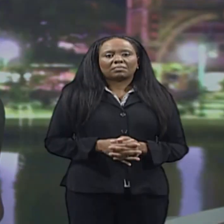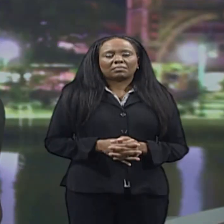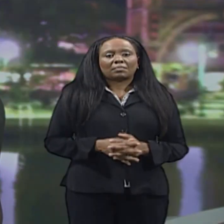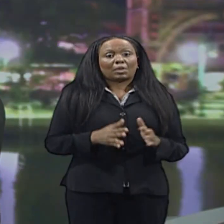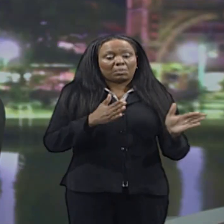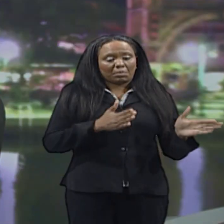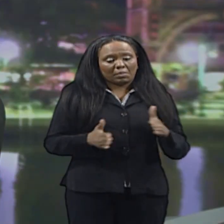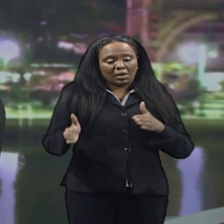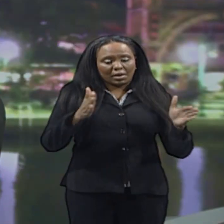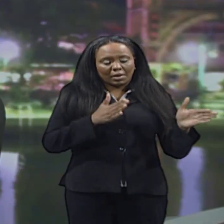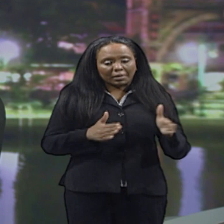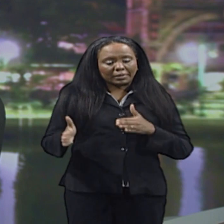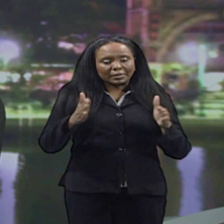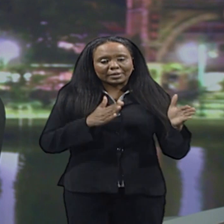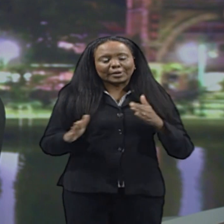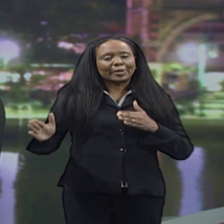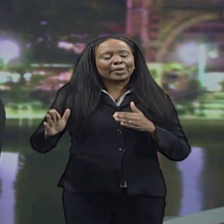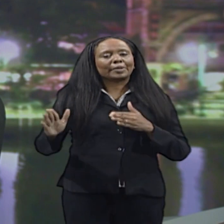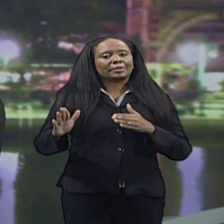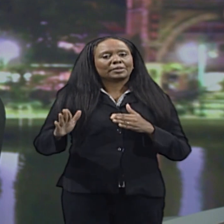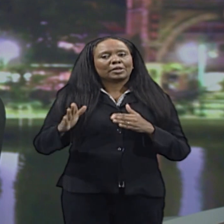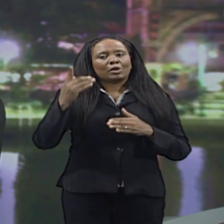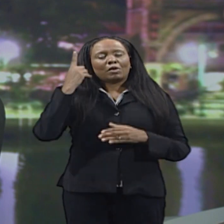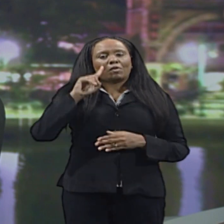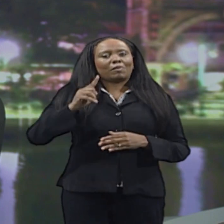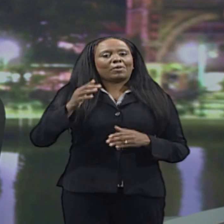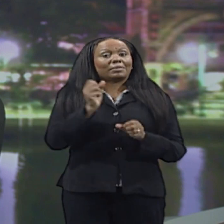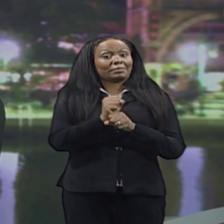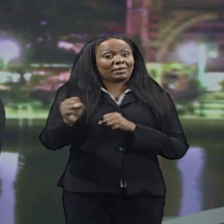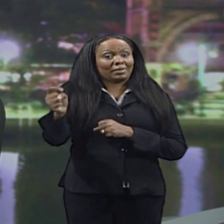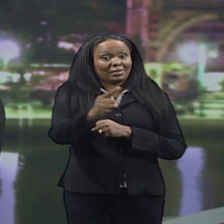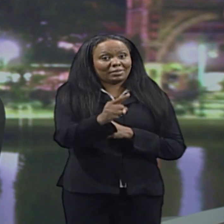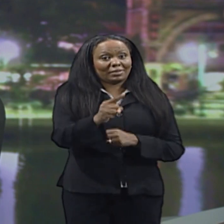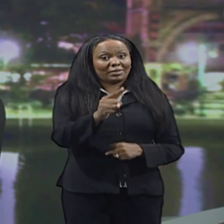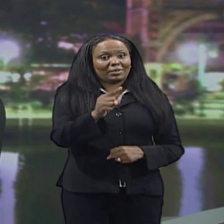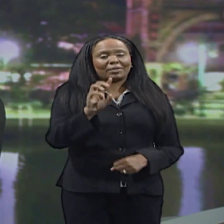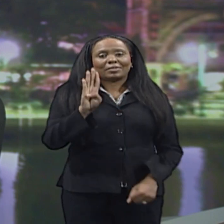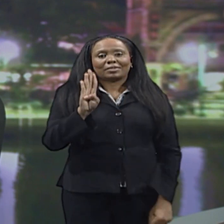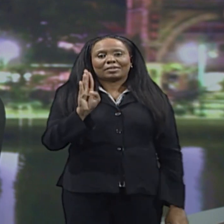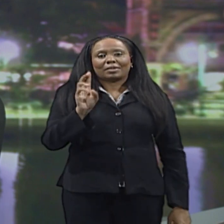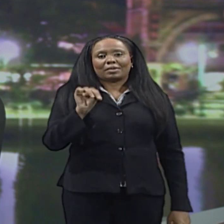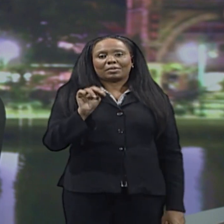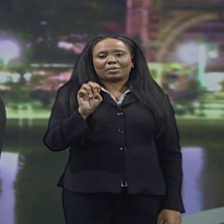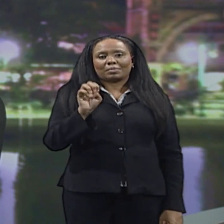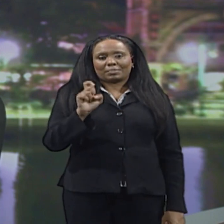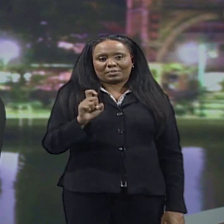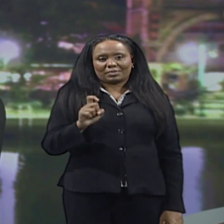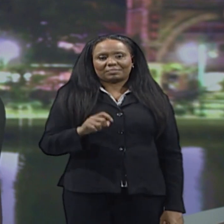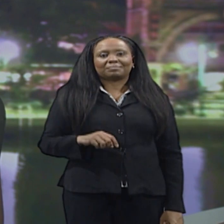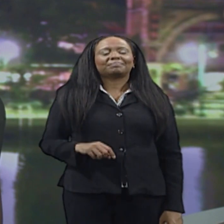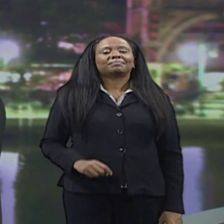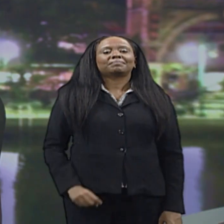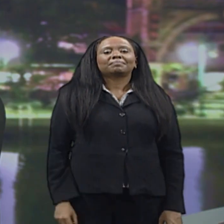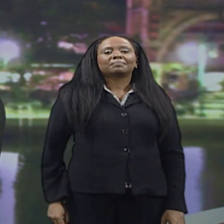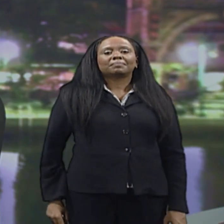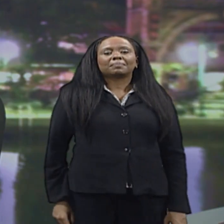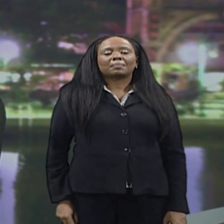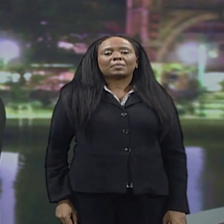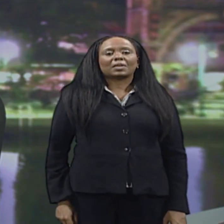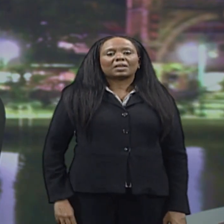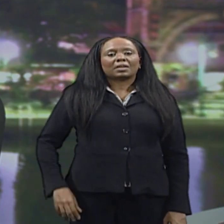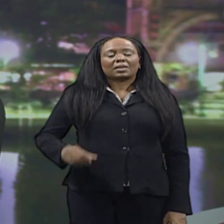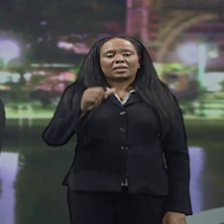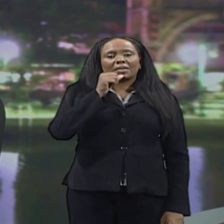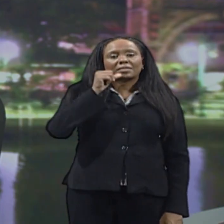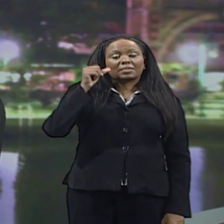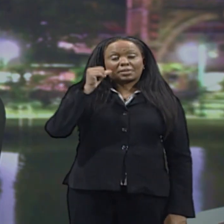Plans are already underway for the 2019 edition of the Barbados Manufacturers Exhibition or BMX. This as the curtain